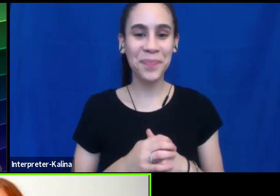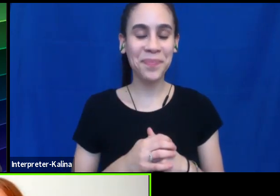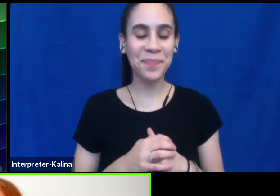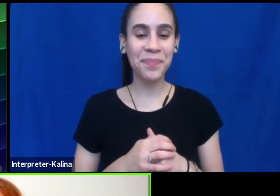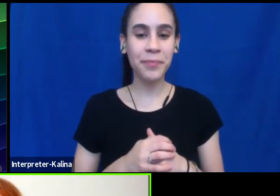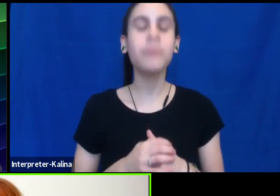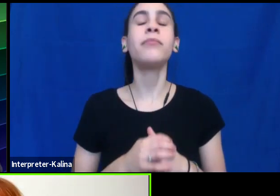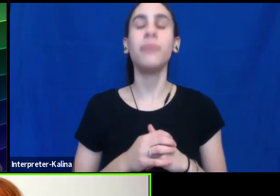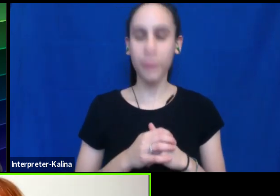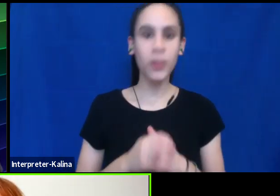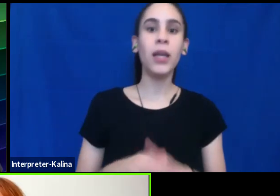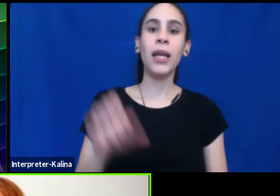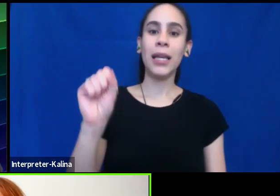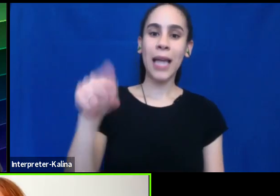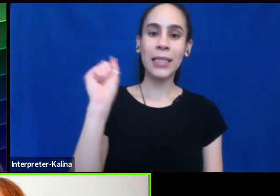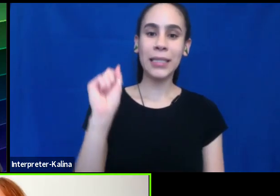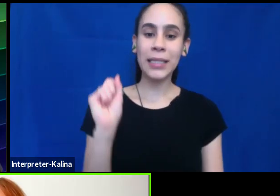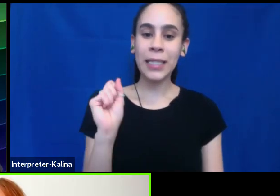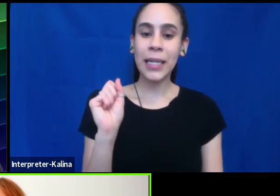so yeah, um,